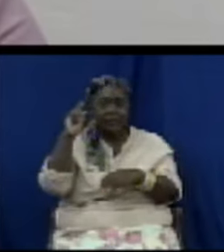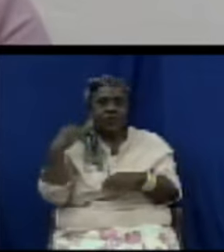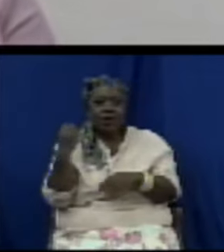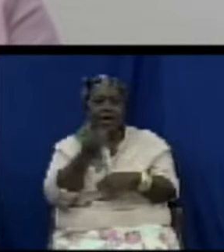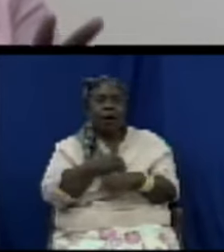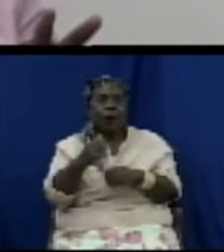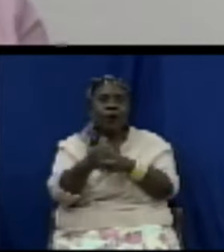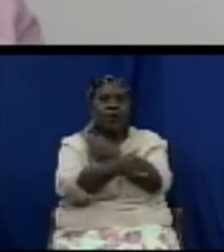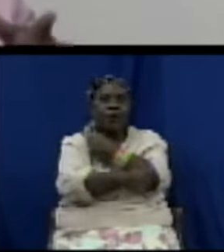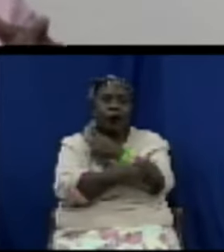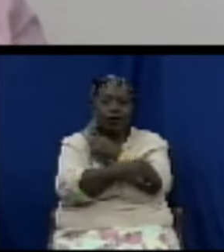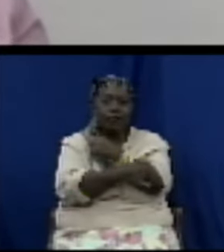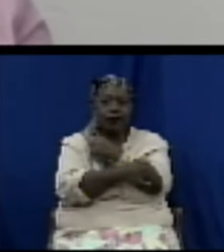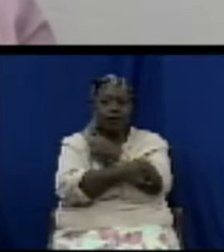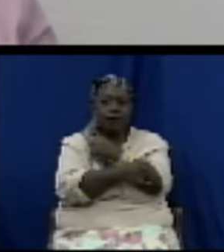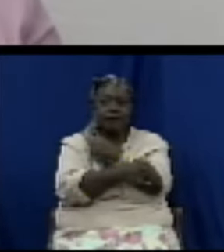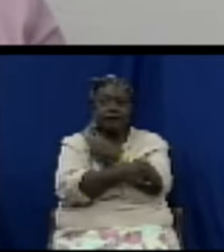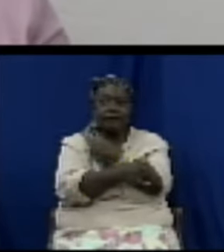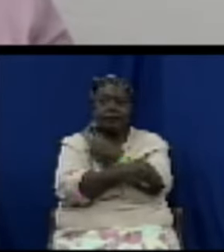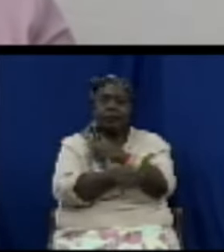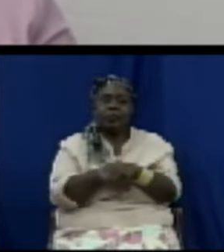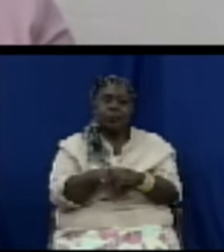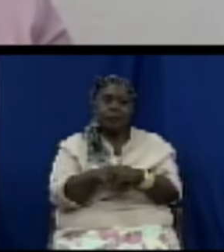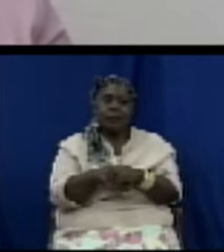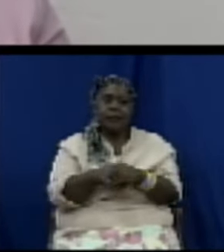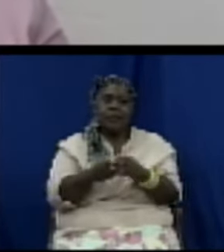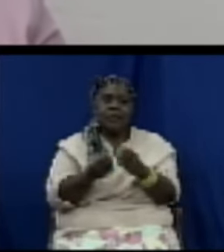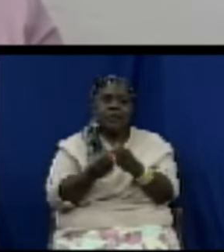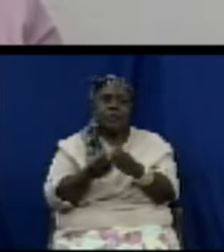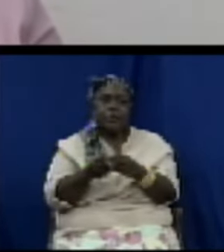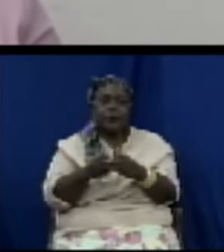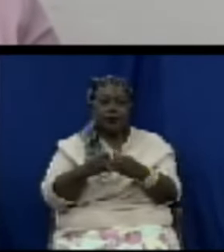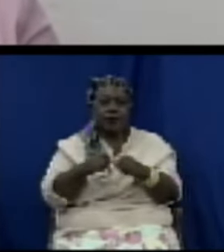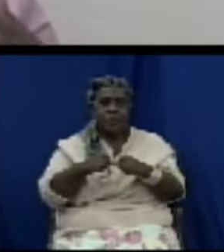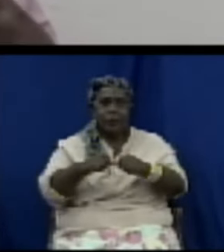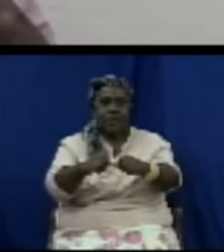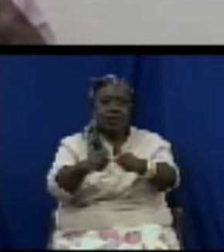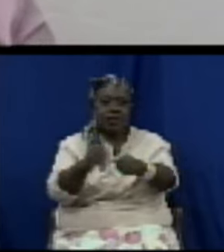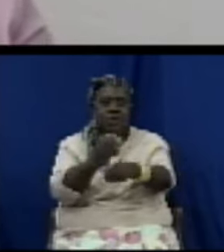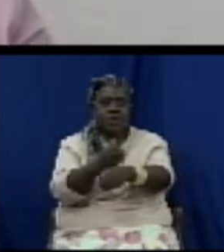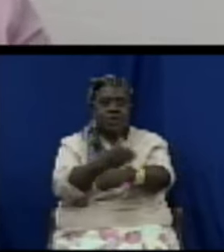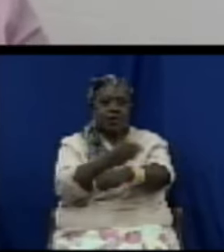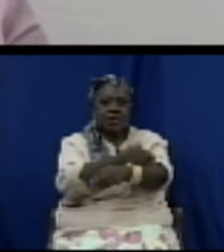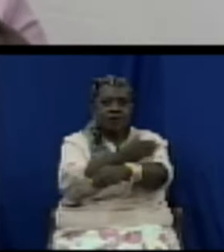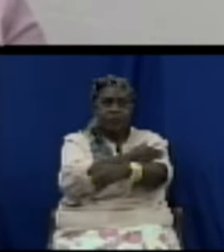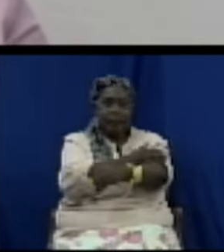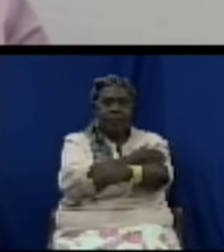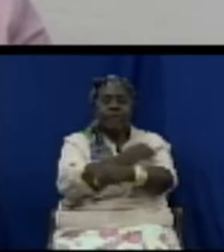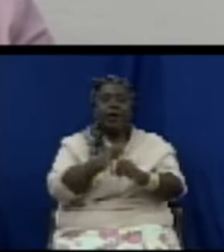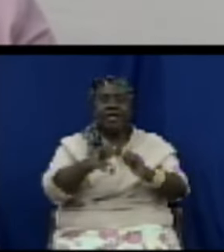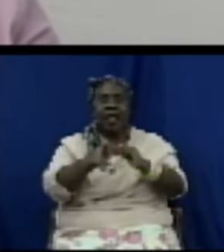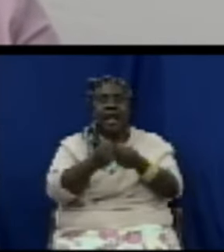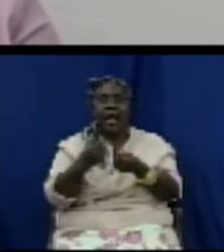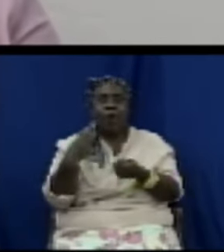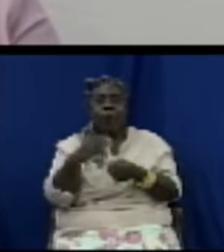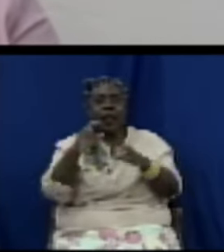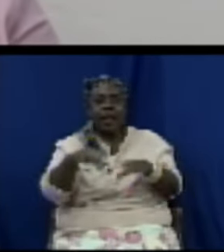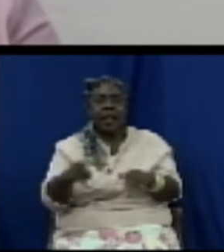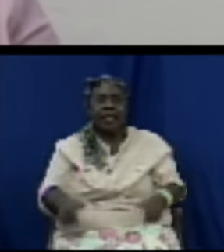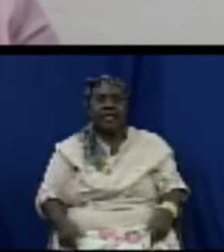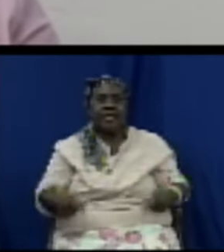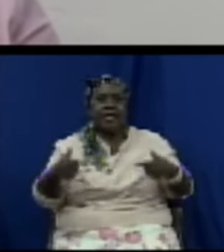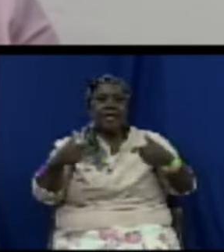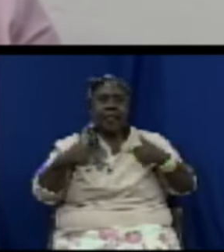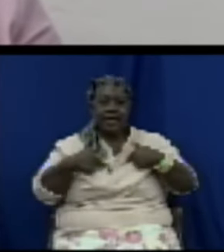state this is not premised solely on environmental matters but how we can live and thrive and